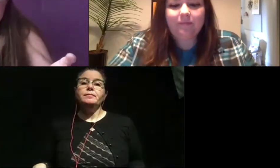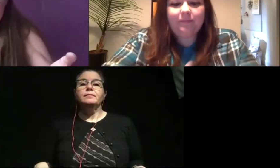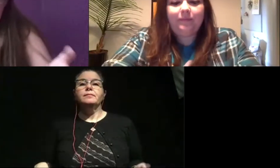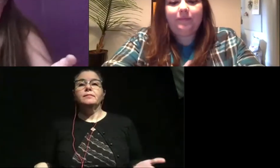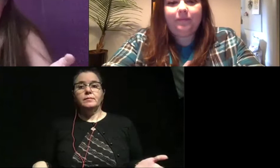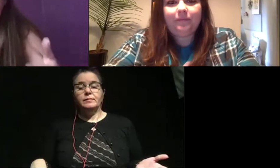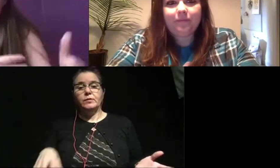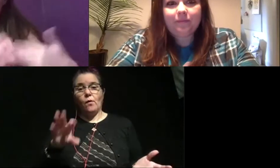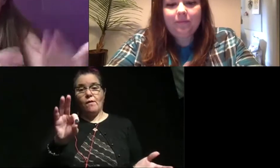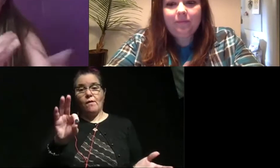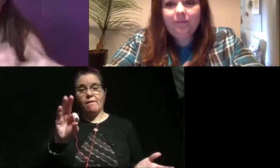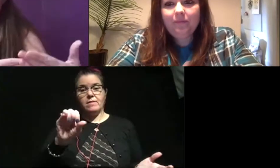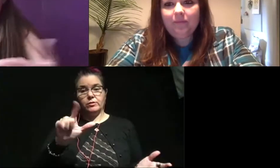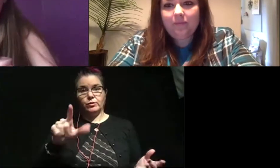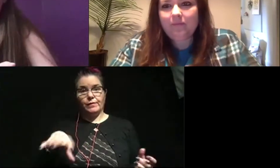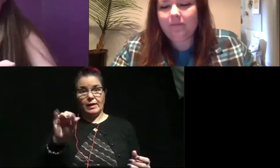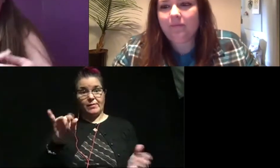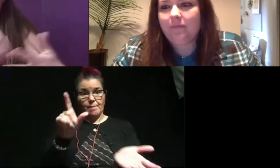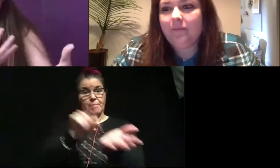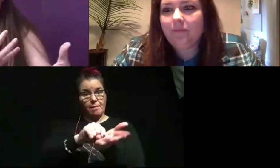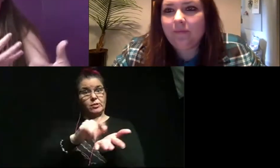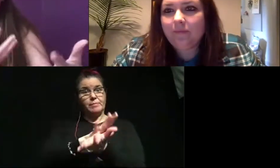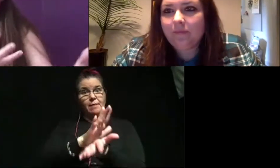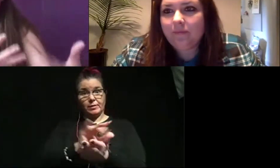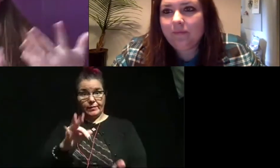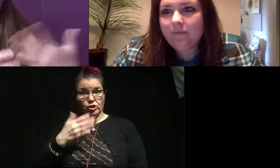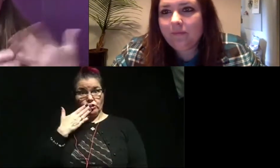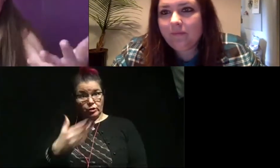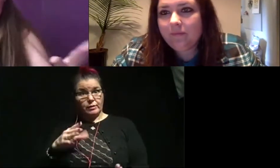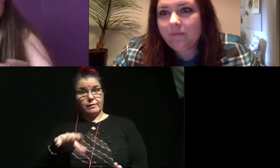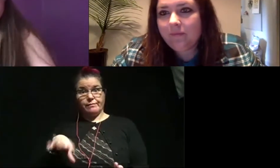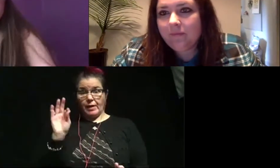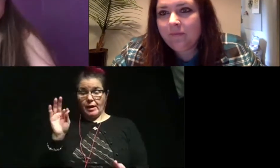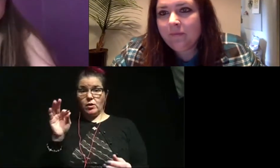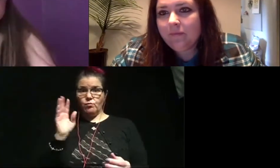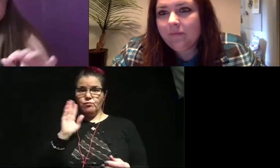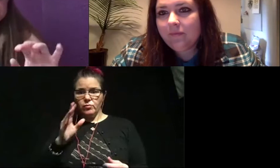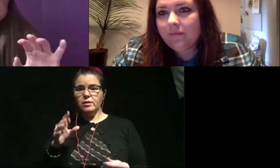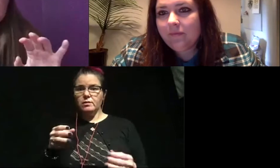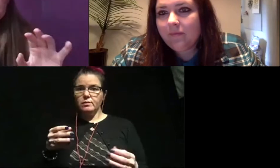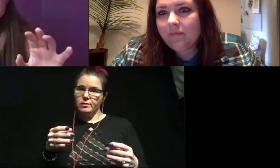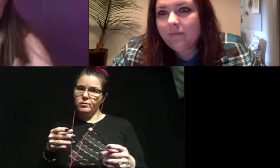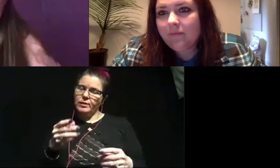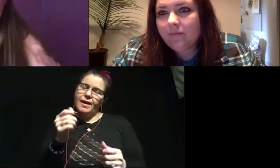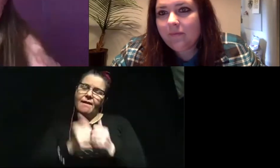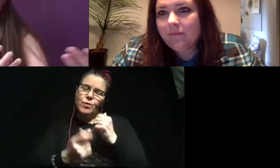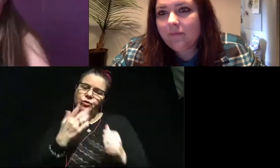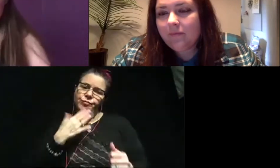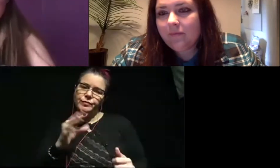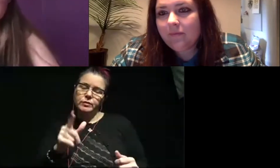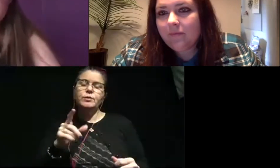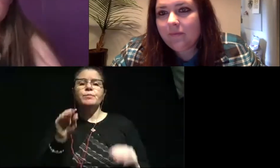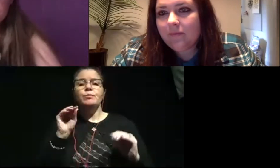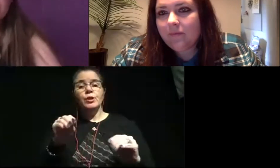the fossils you find, if you're going to publish them, if you think they're good fossils and tell us a lot and every fossil is a good fossil, you put it in a museum